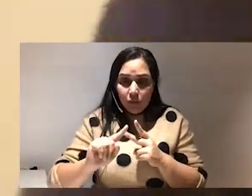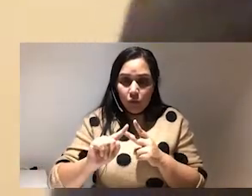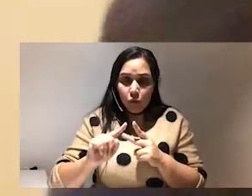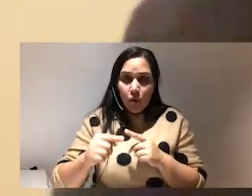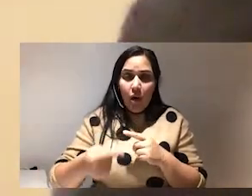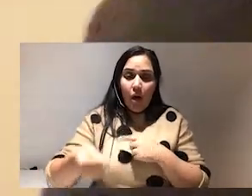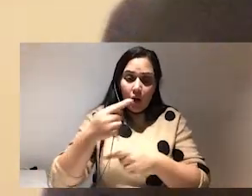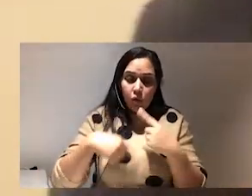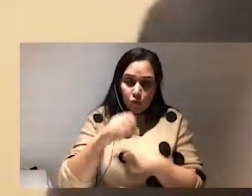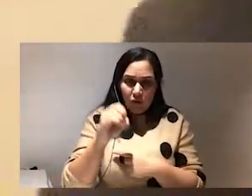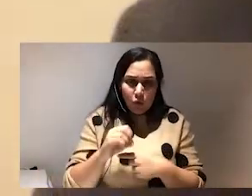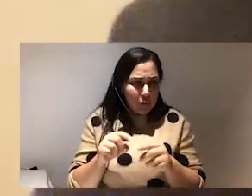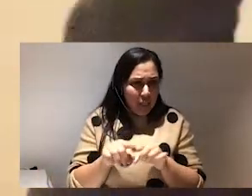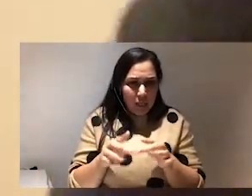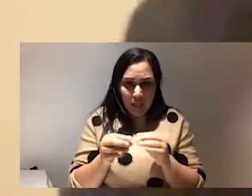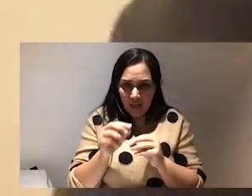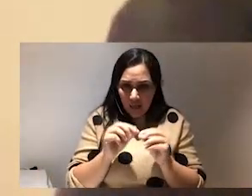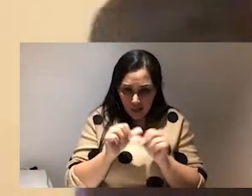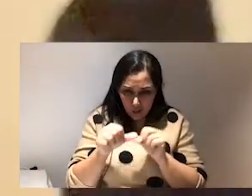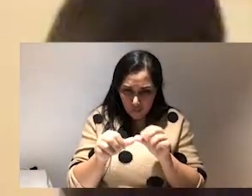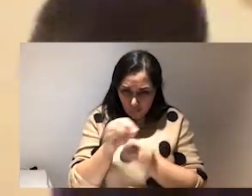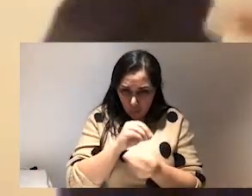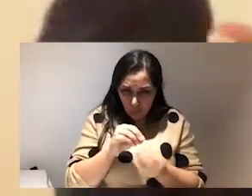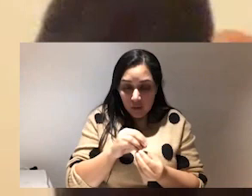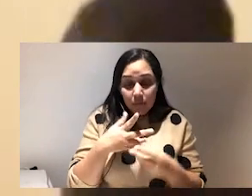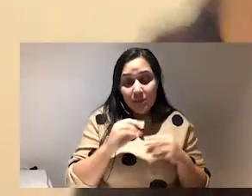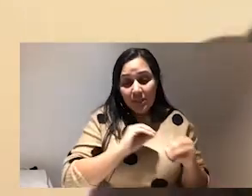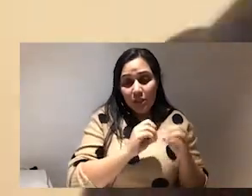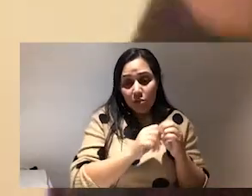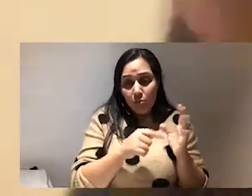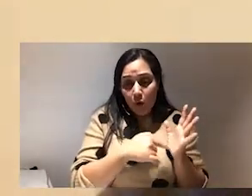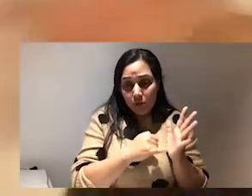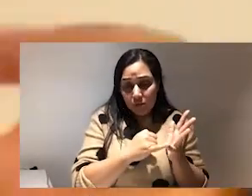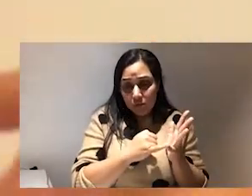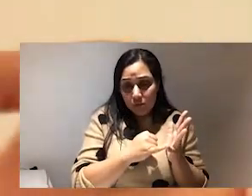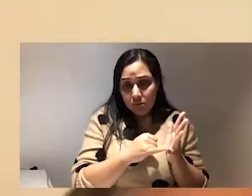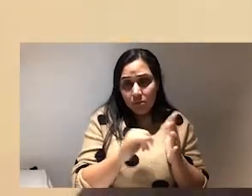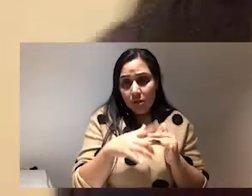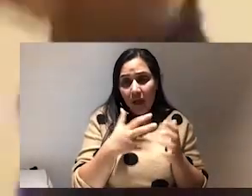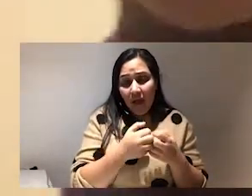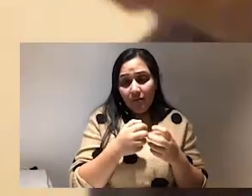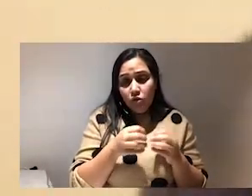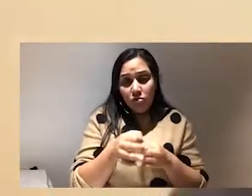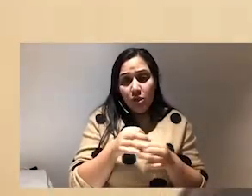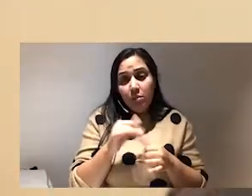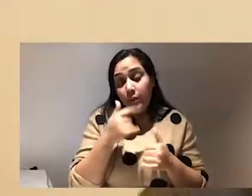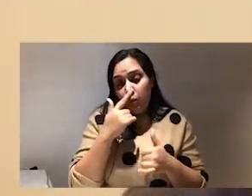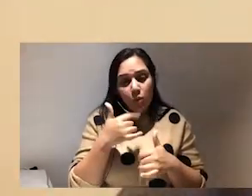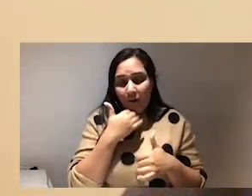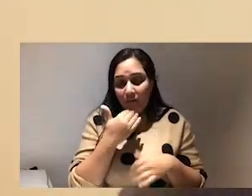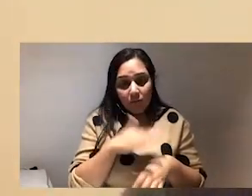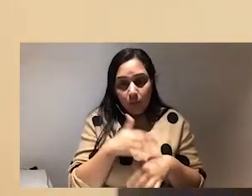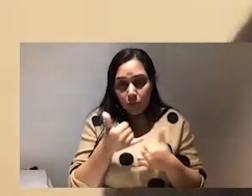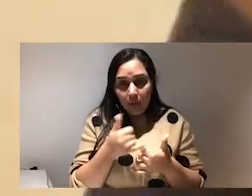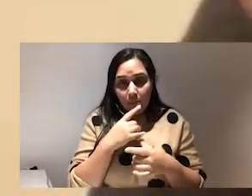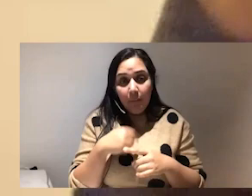ratio it's these little things that that teach bots because they are being strategic and we're not going to have time today maybe we can do it again in in the